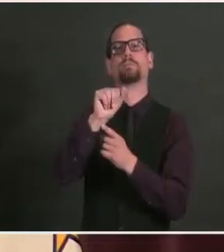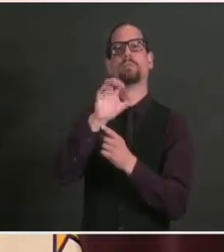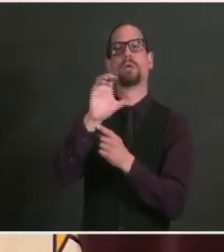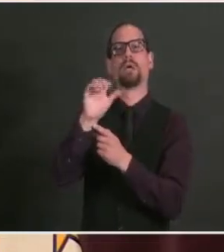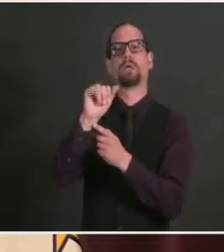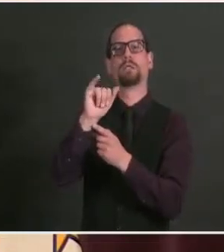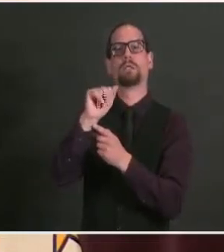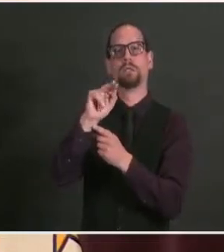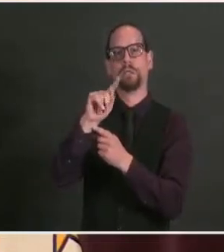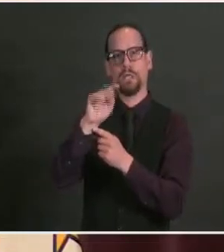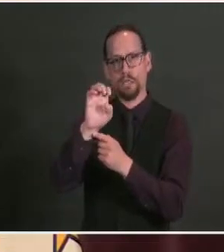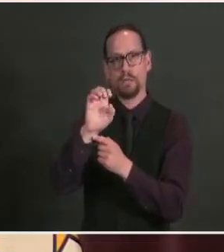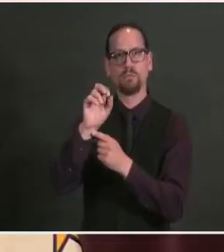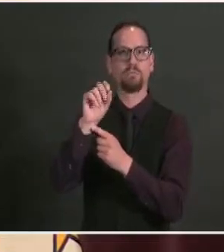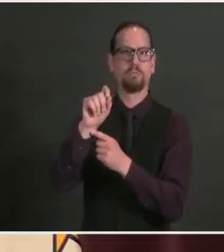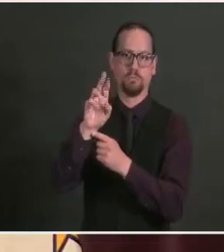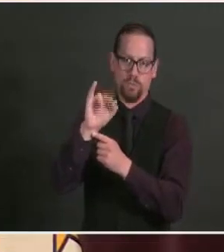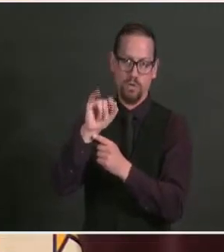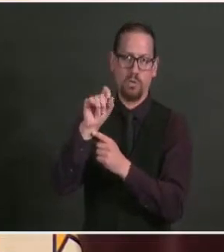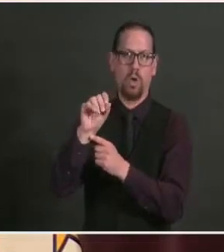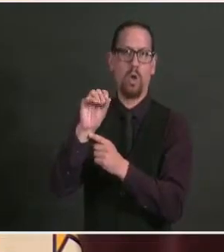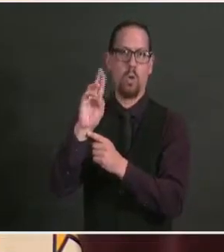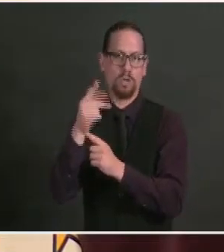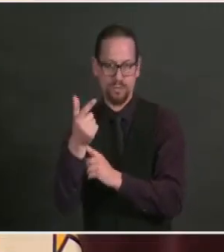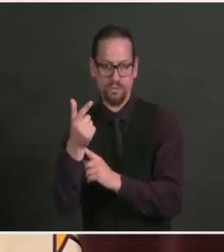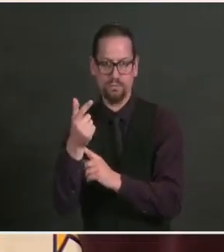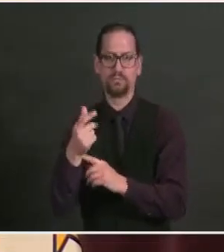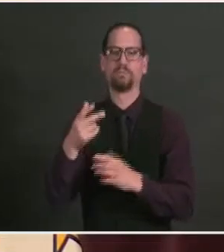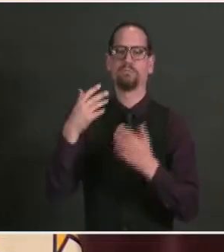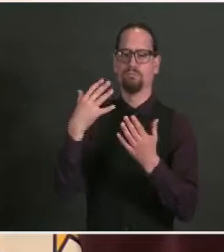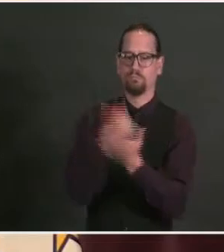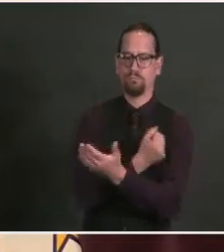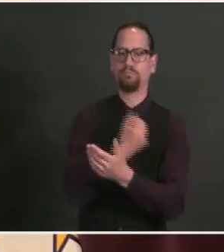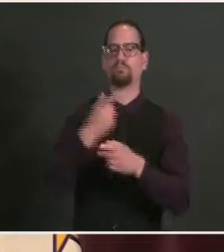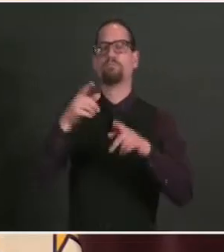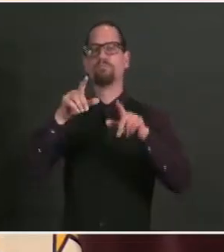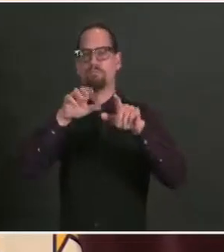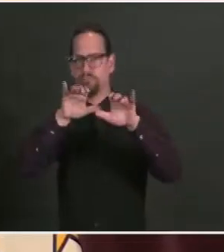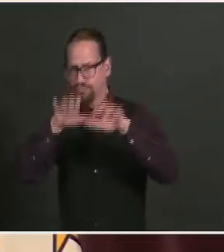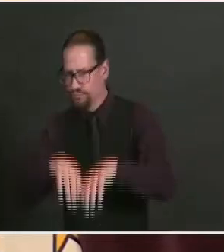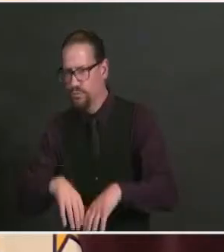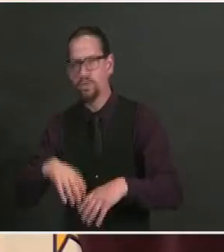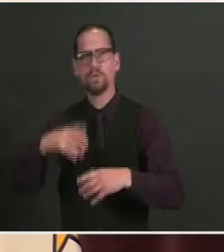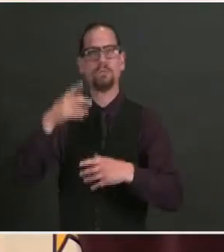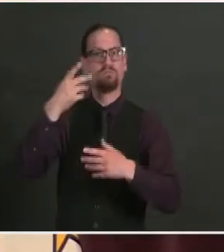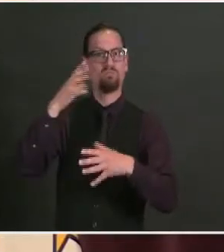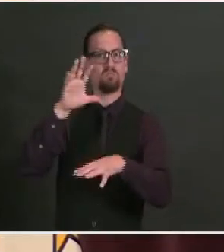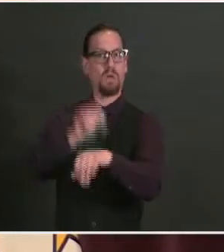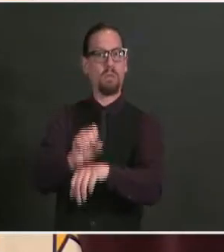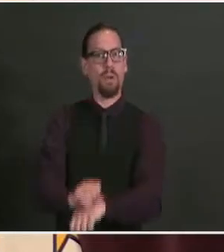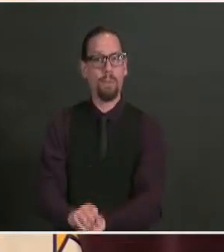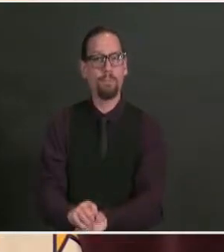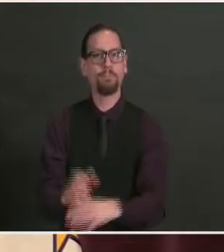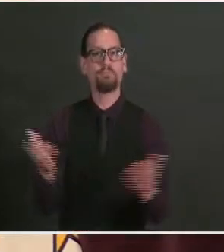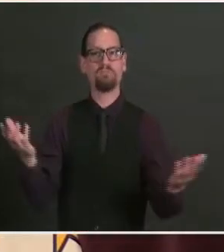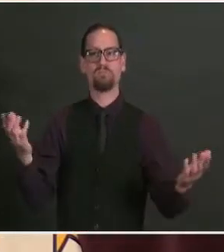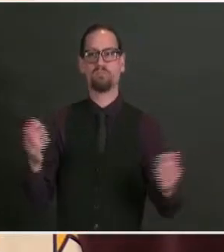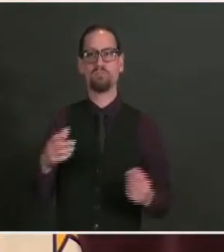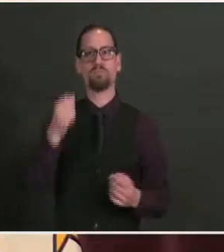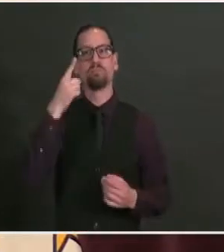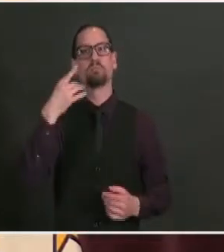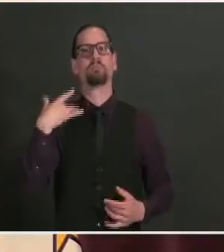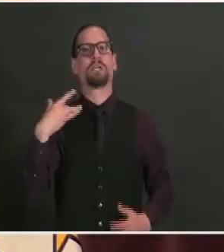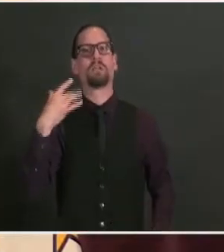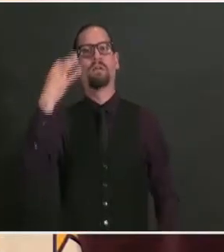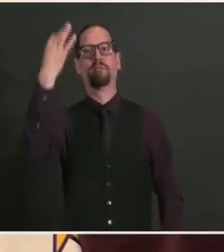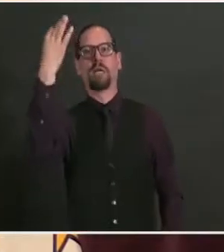from the appointments that are released on Friday. That's about 16,000 appointments that will be released this Friday. However, a new batch